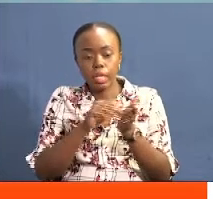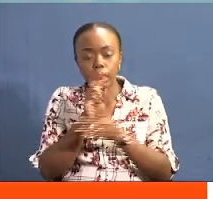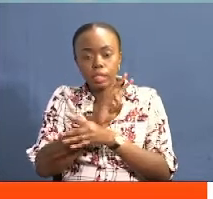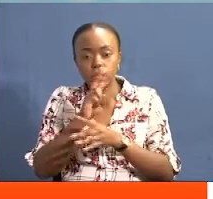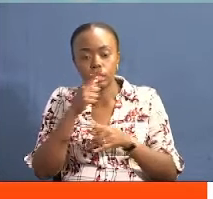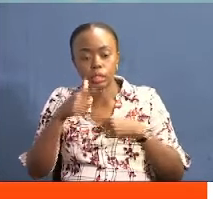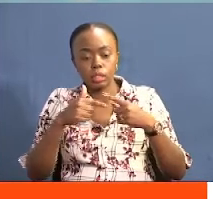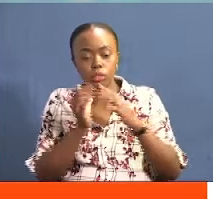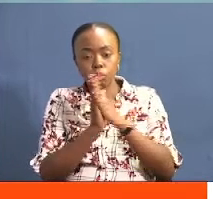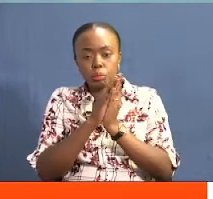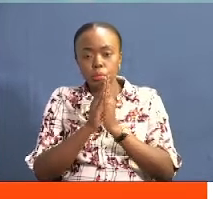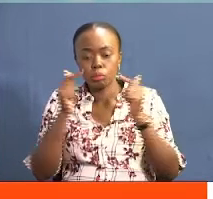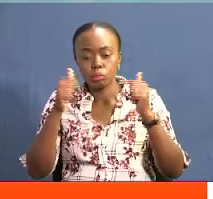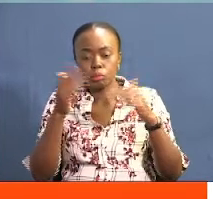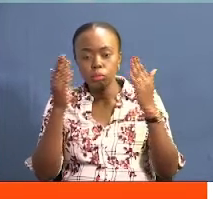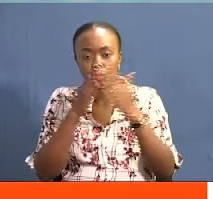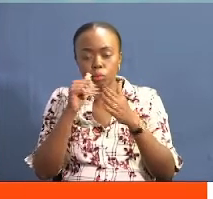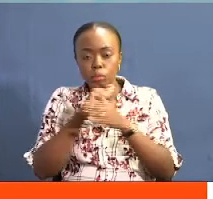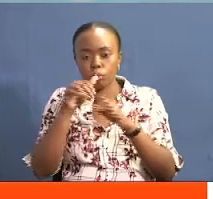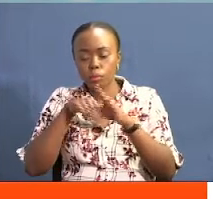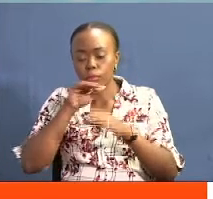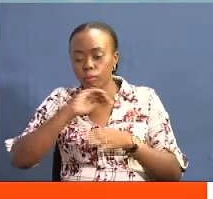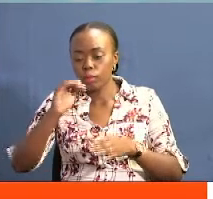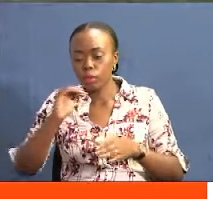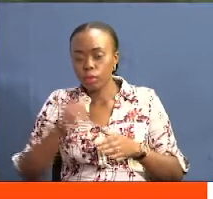take a look at the stories making headlines in the counties.